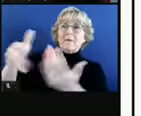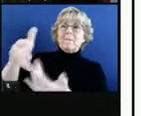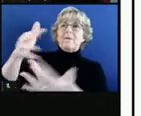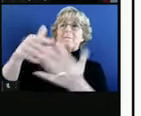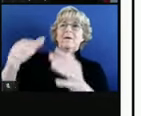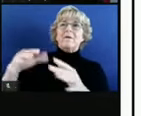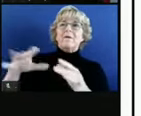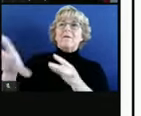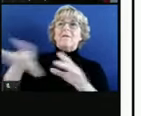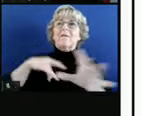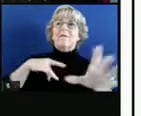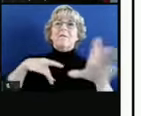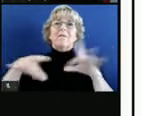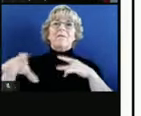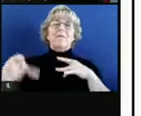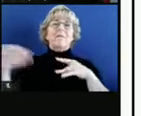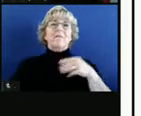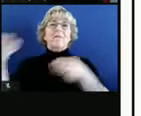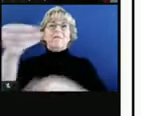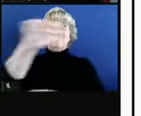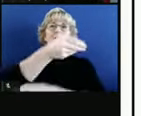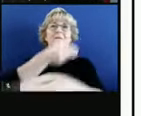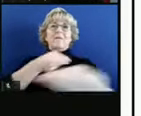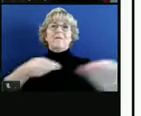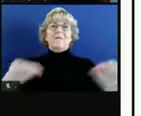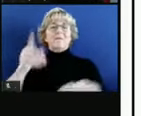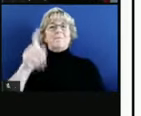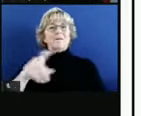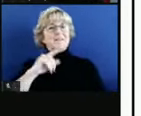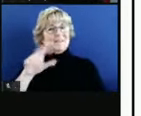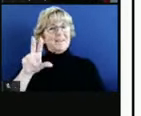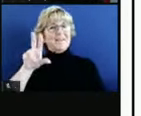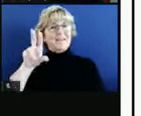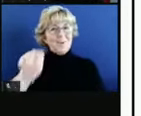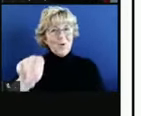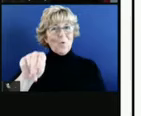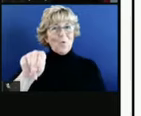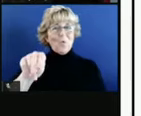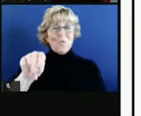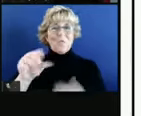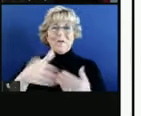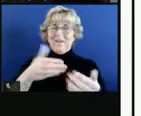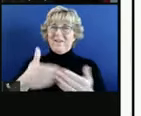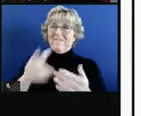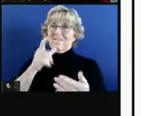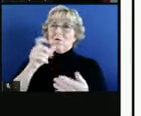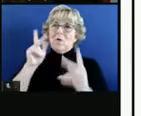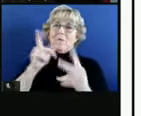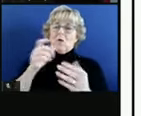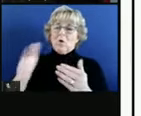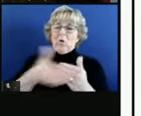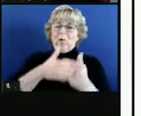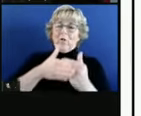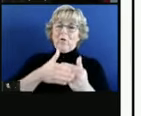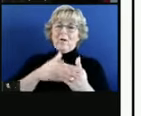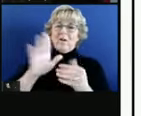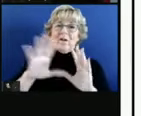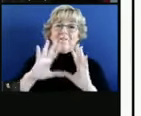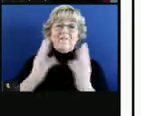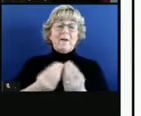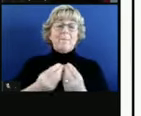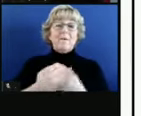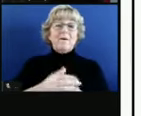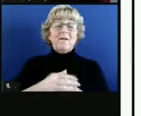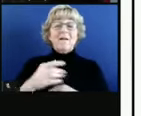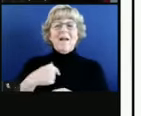as important to say no, even when it comes to the closest people in our families. I'll be honest,